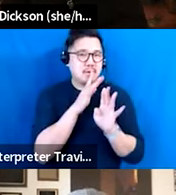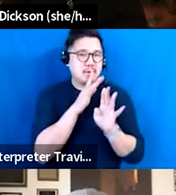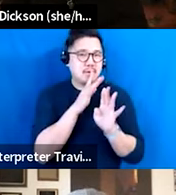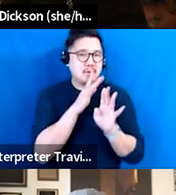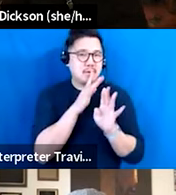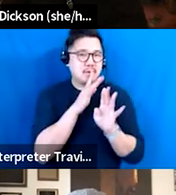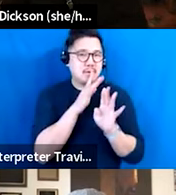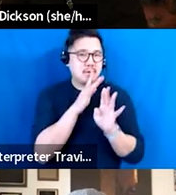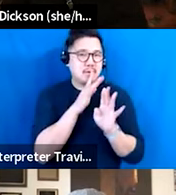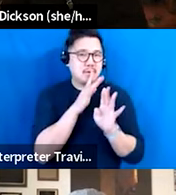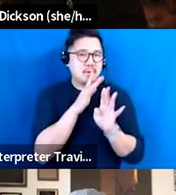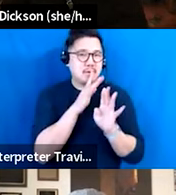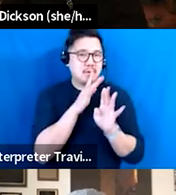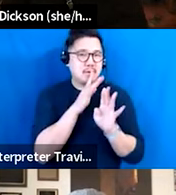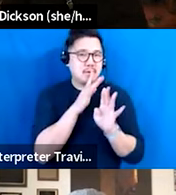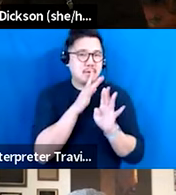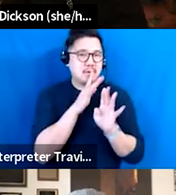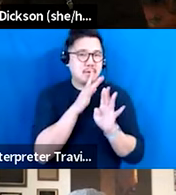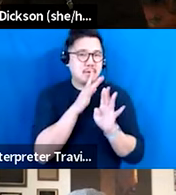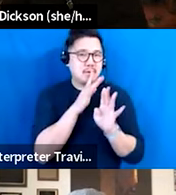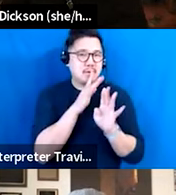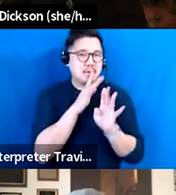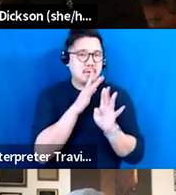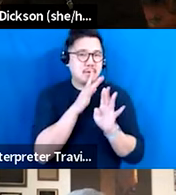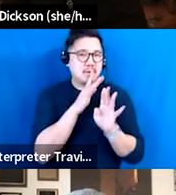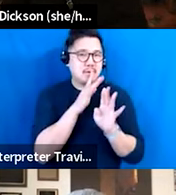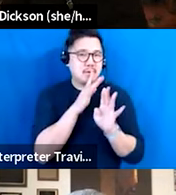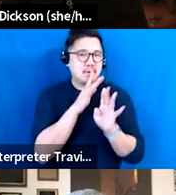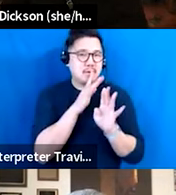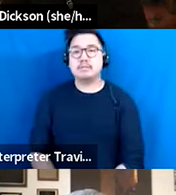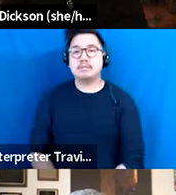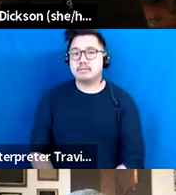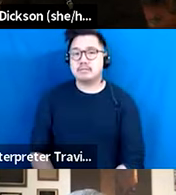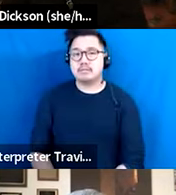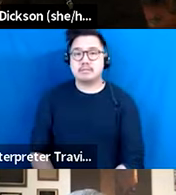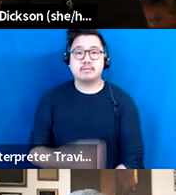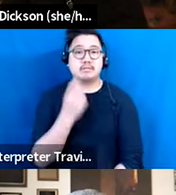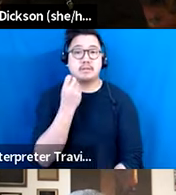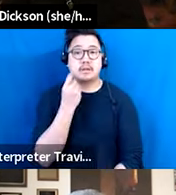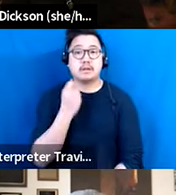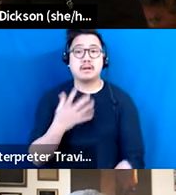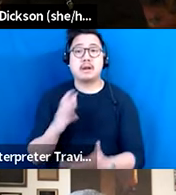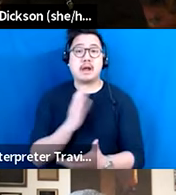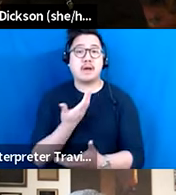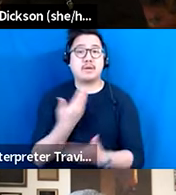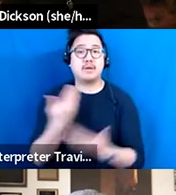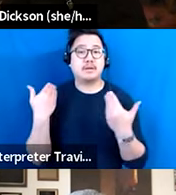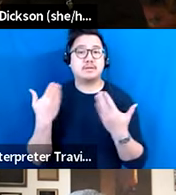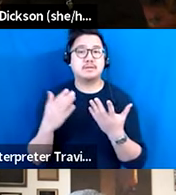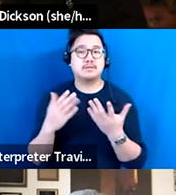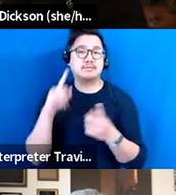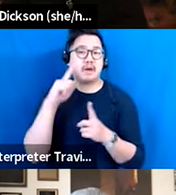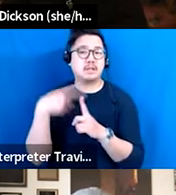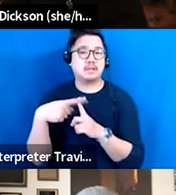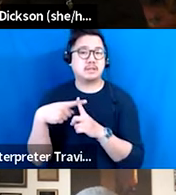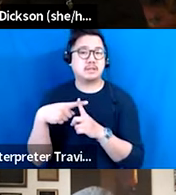that story to tell better than almost anybody else. We bring the better angels forward. We have time for one